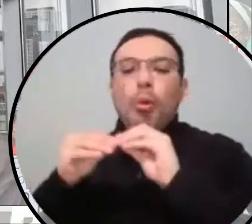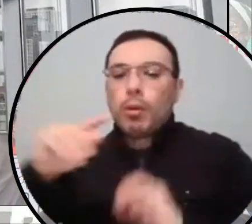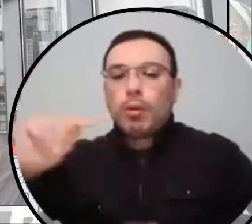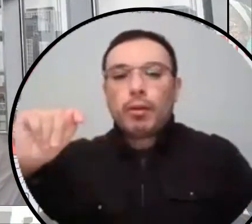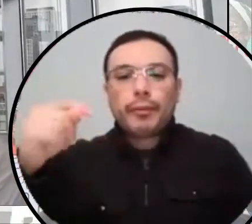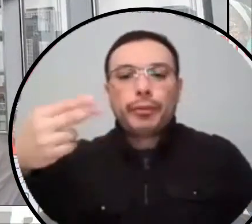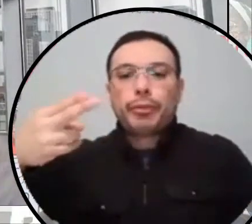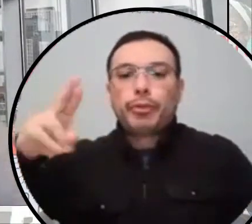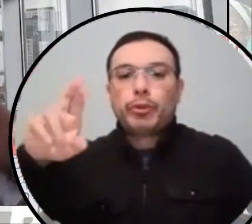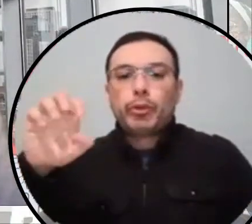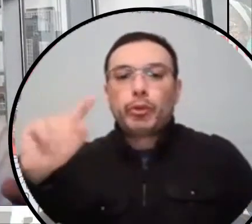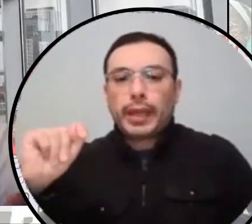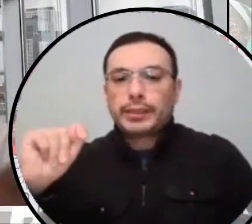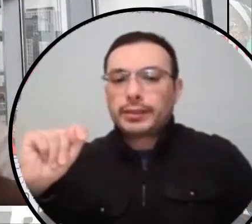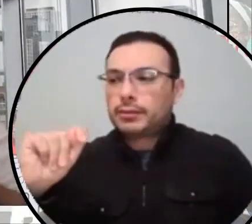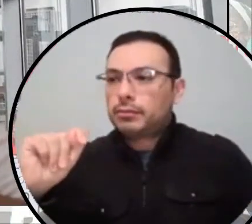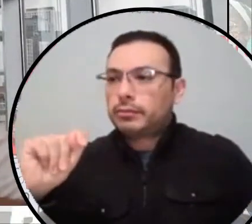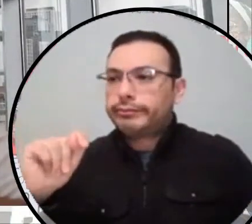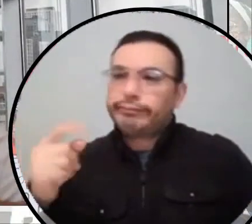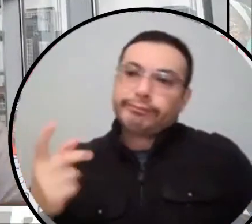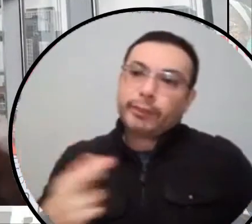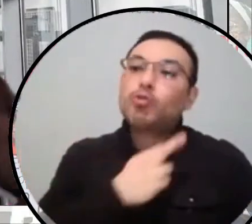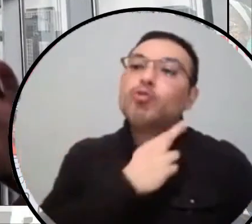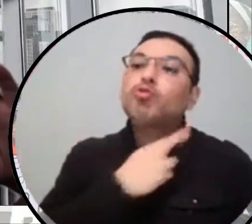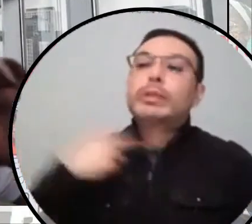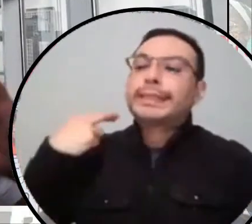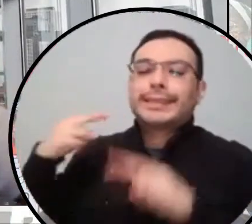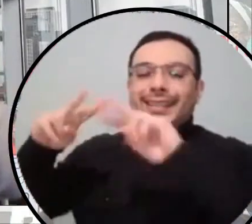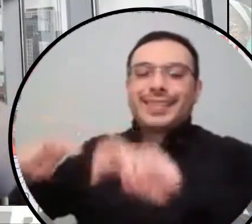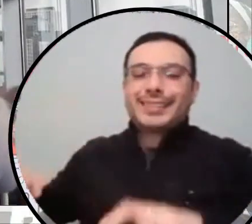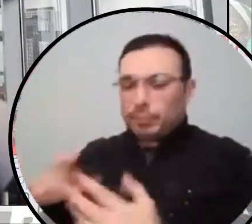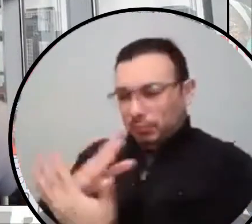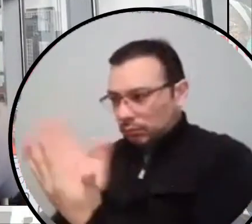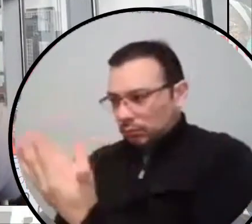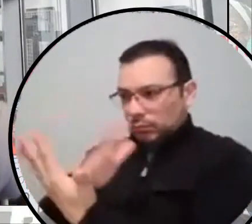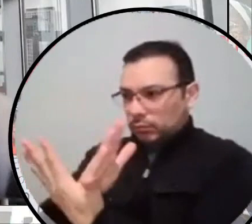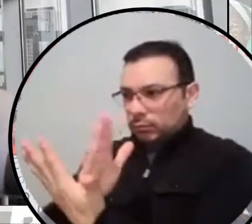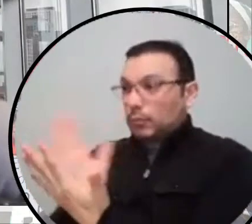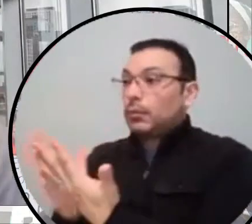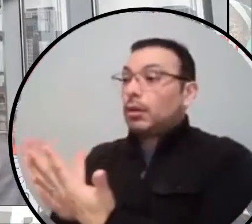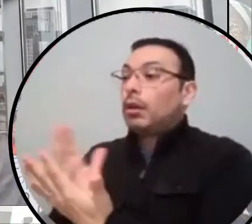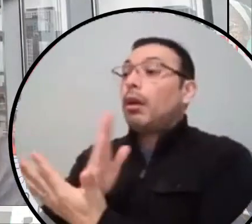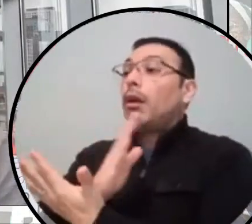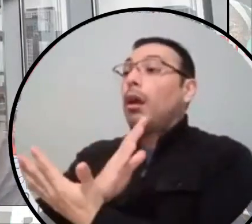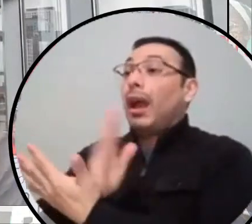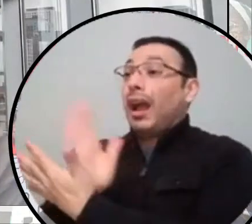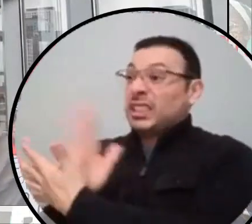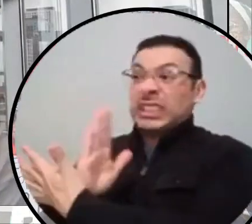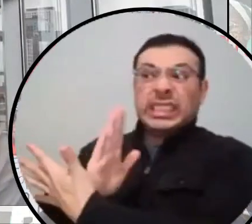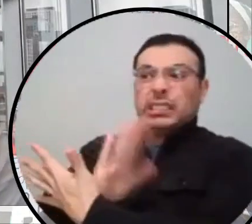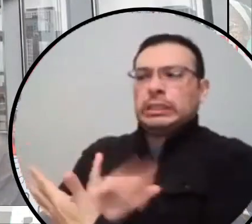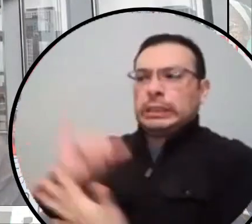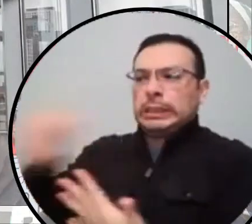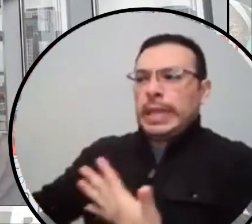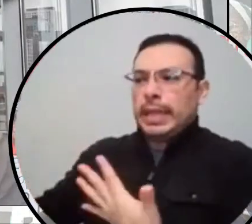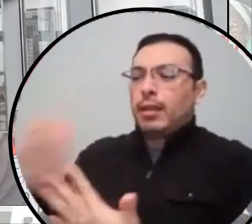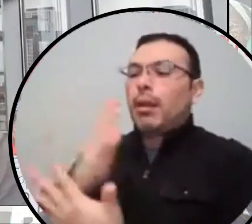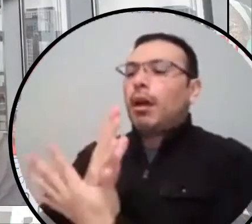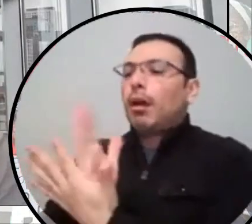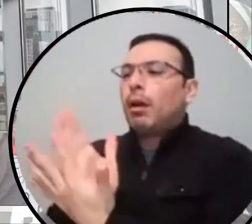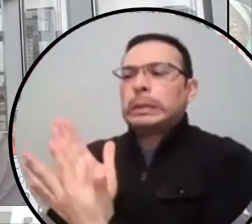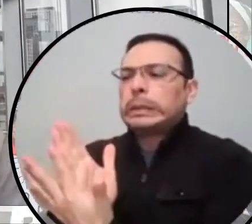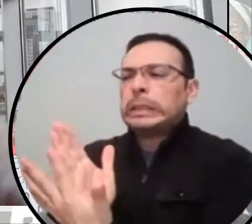uh, level or your risk, a risk assessment is called the risk assessment. And you decide that this person no longer poses the threat to the community. Right.